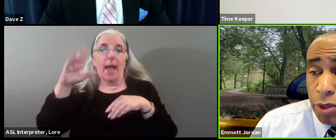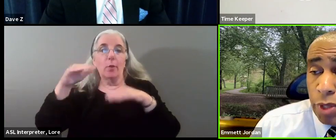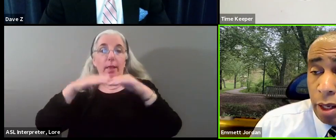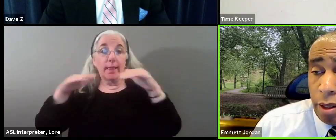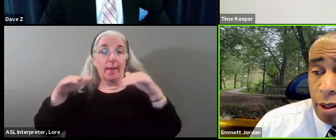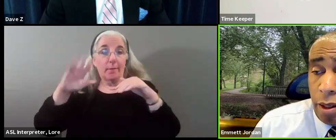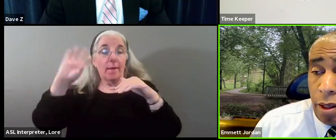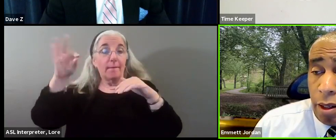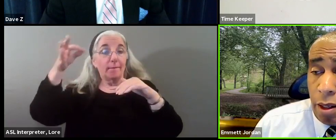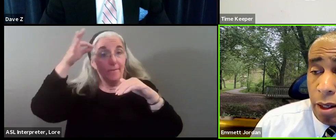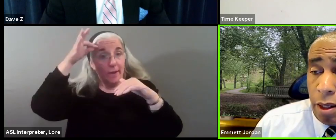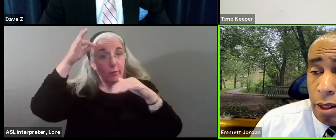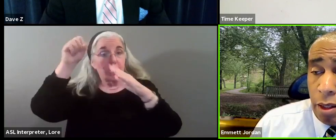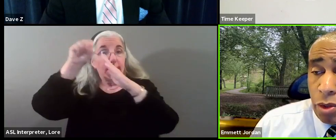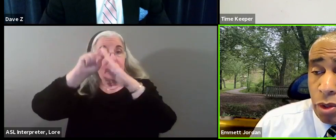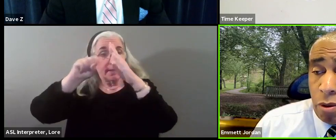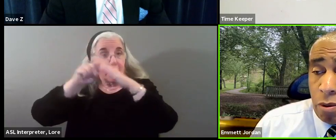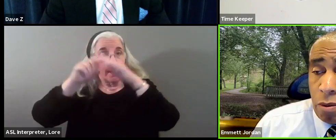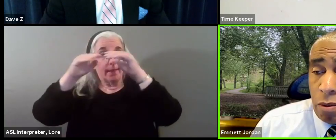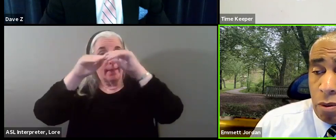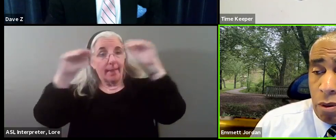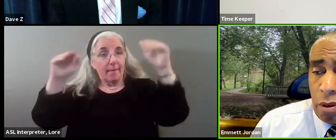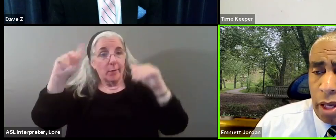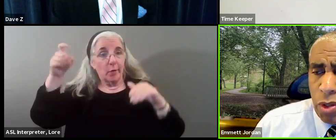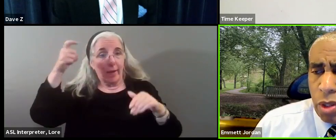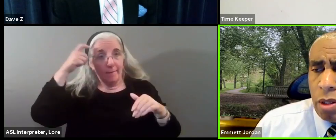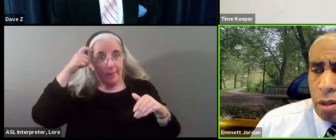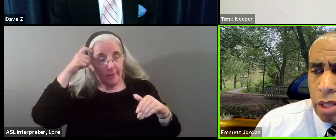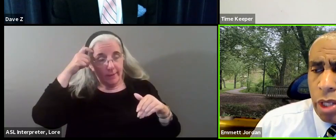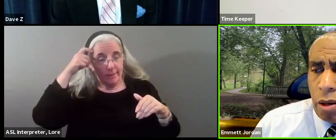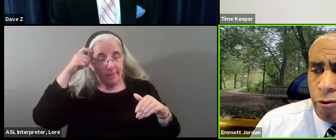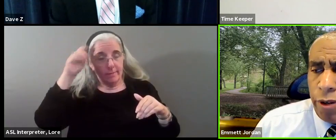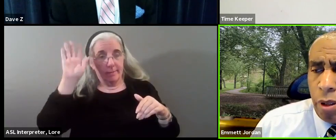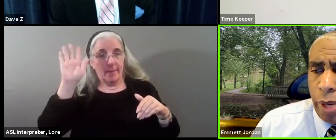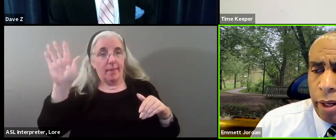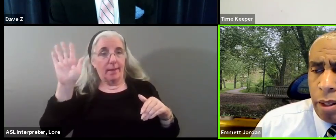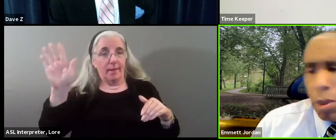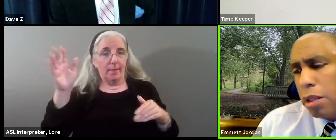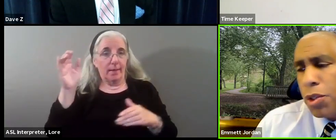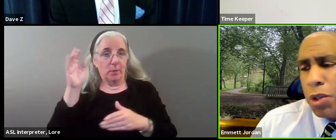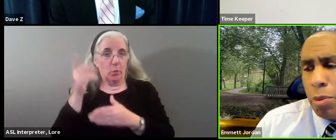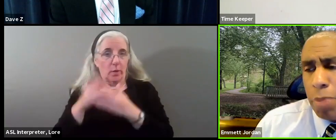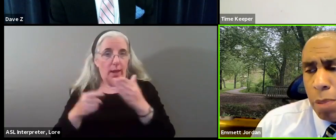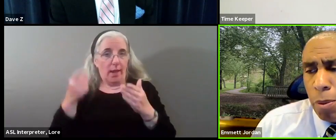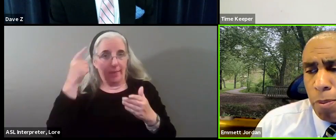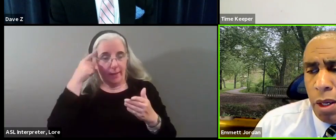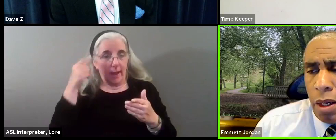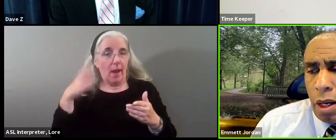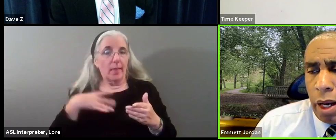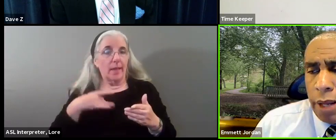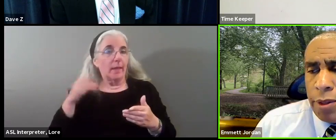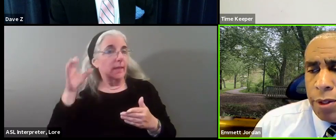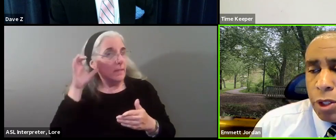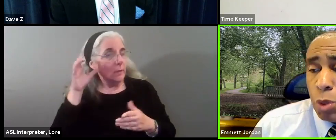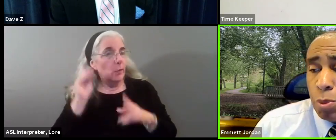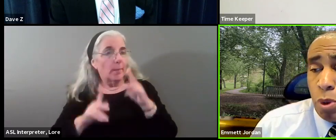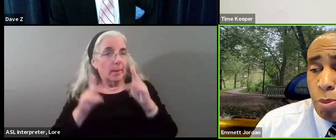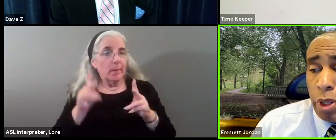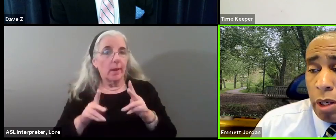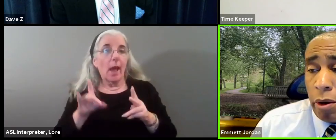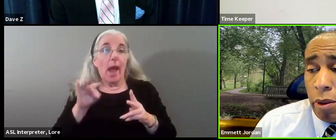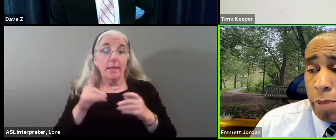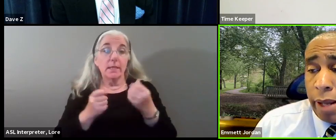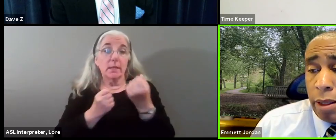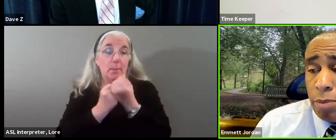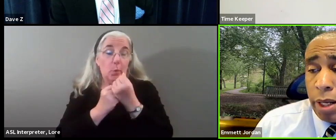government and the state. Uh, so that's, uh, that's how I feel about it. I'm going to listen to the people. I did support